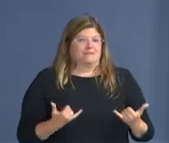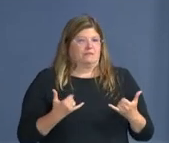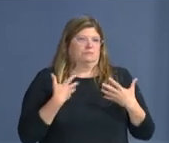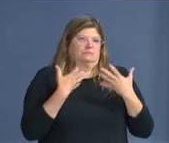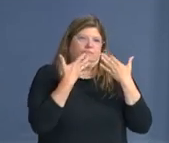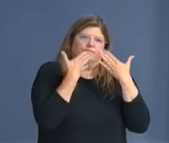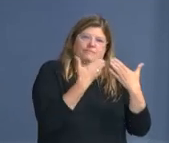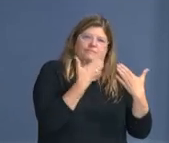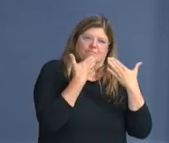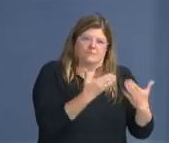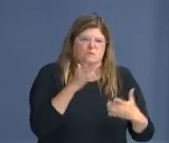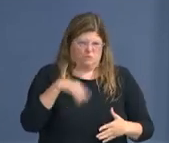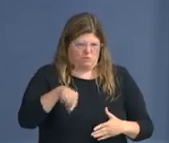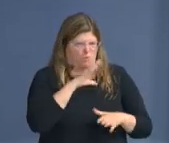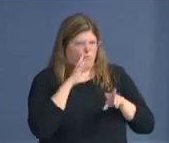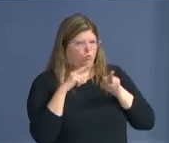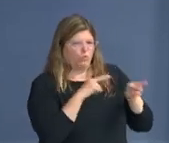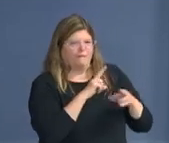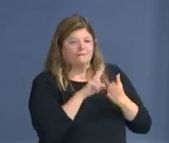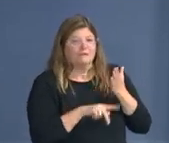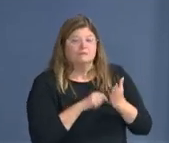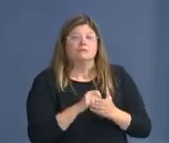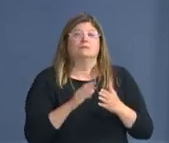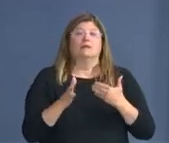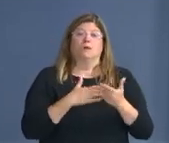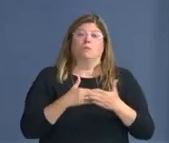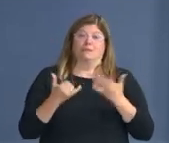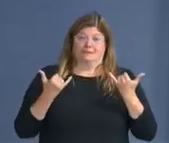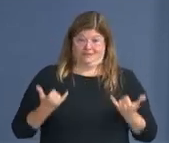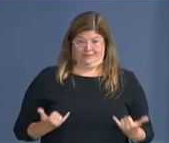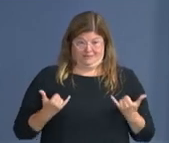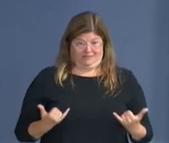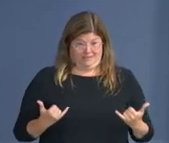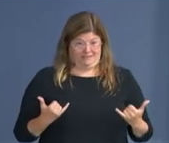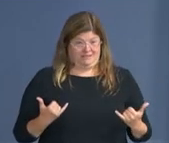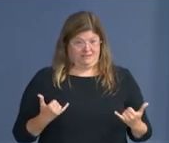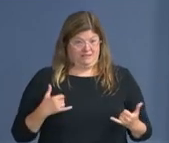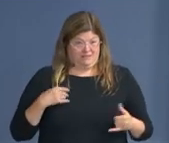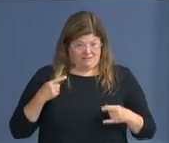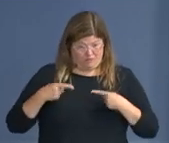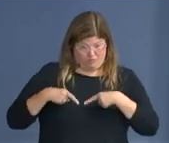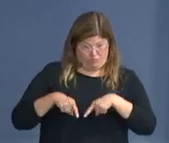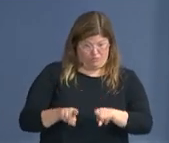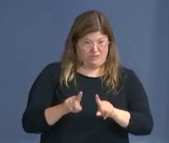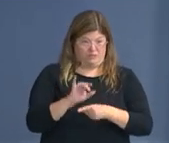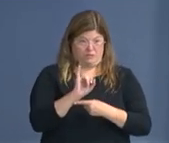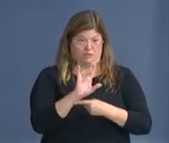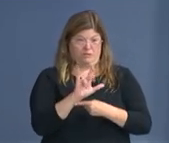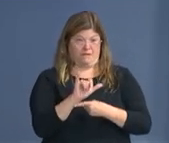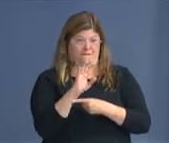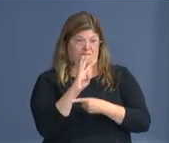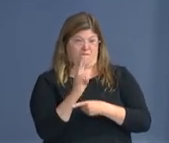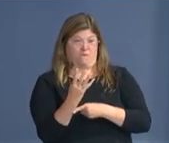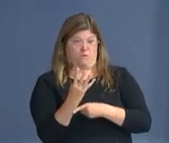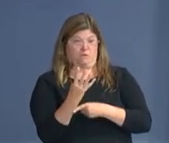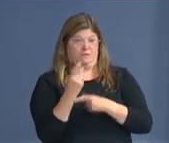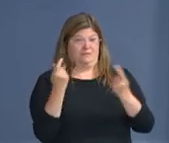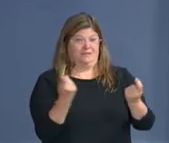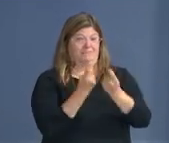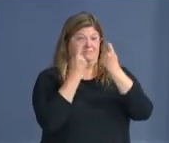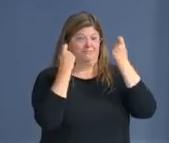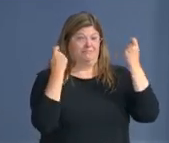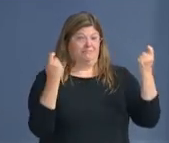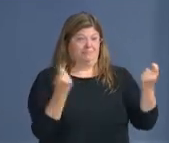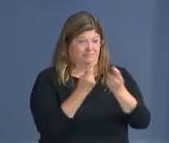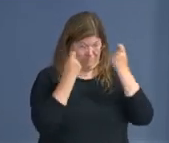encouraging D.C. residents and people in the area to celebrate the 4th of July, either serve from home